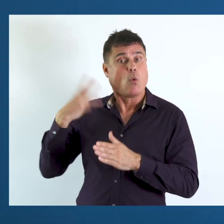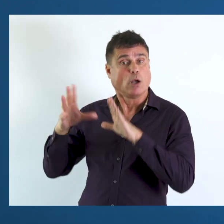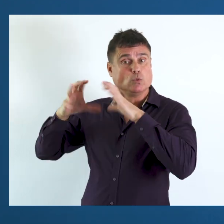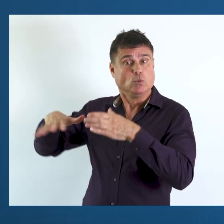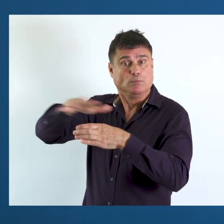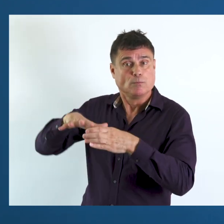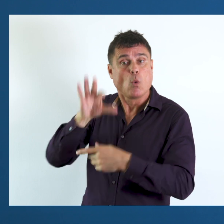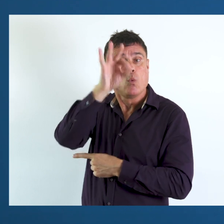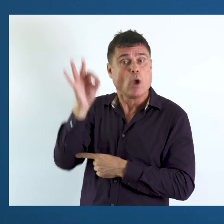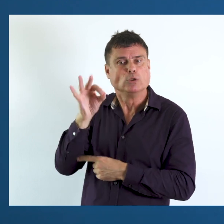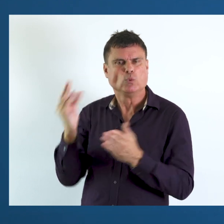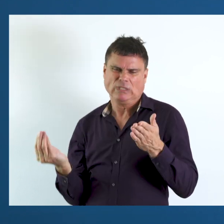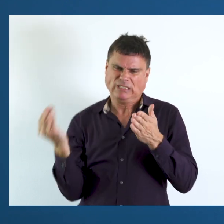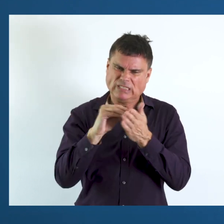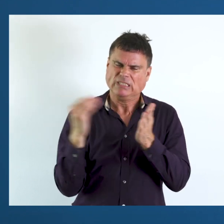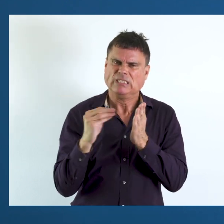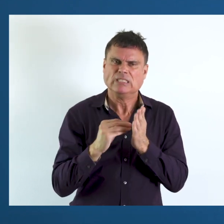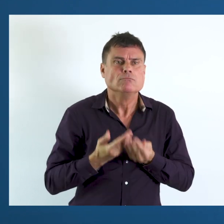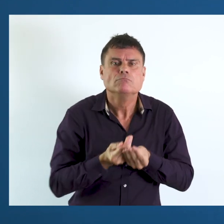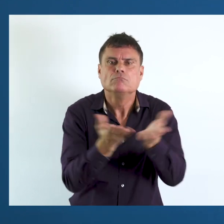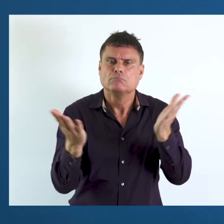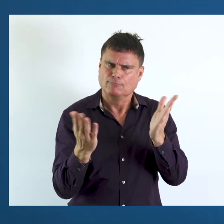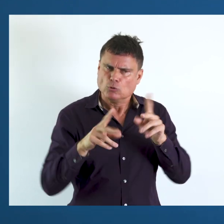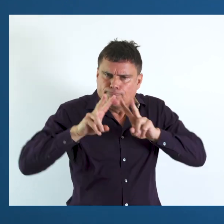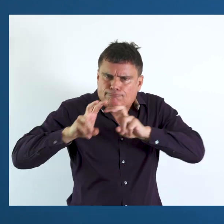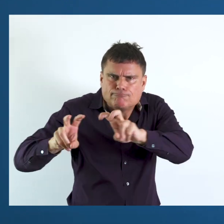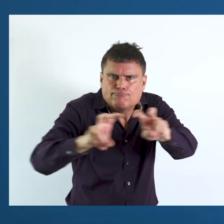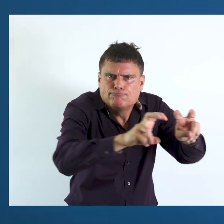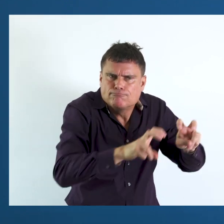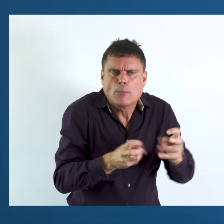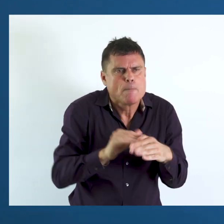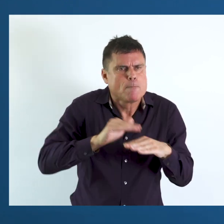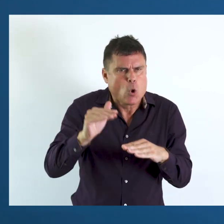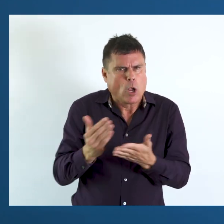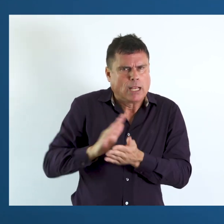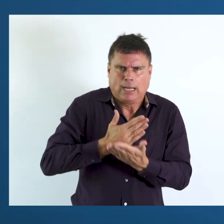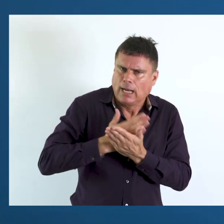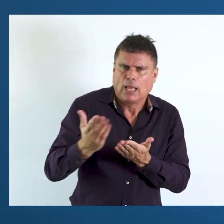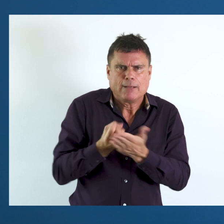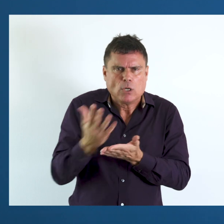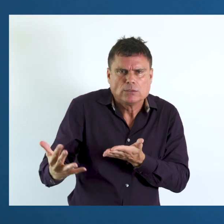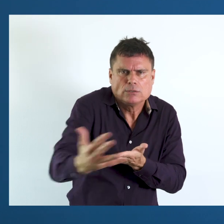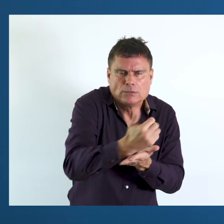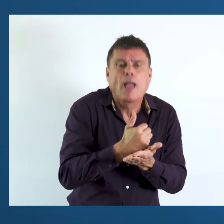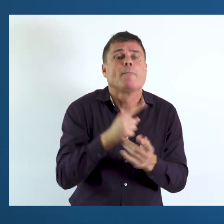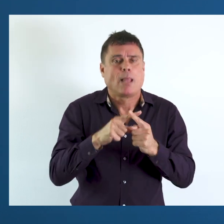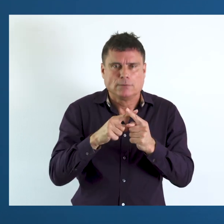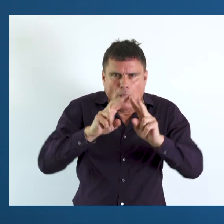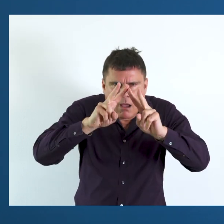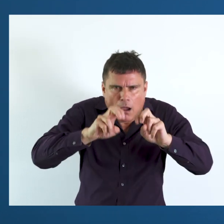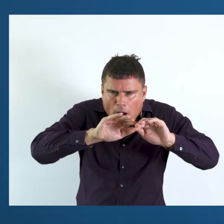already exist. All we're proposing is that the Washington Group questions be inserted into these surveys